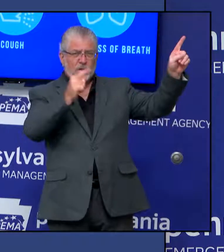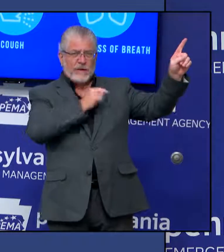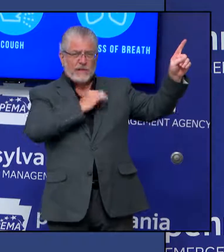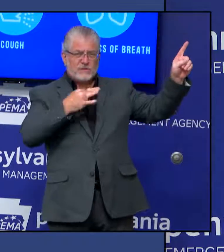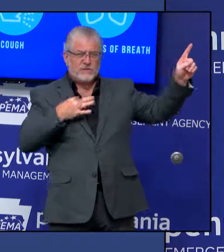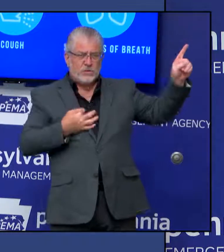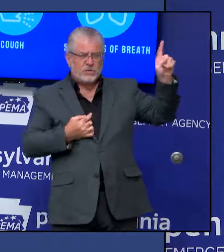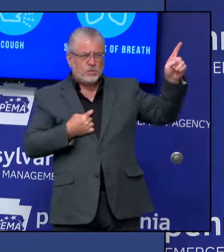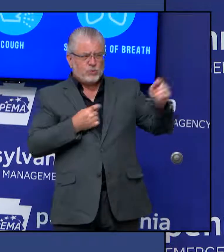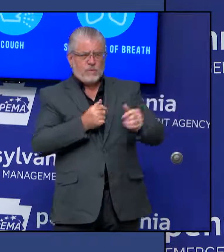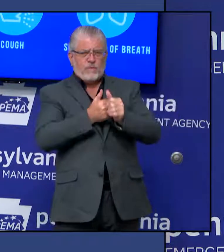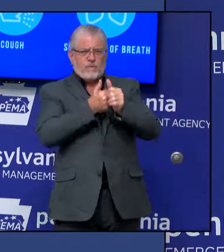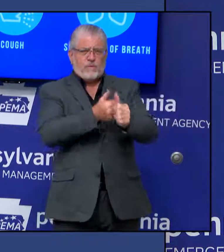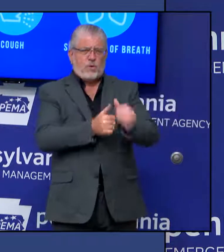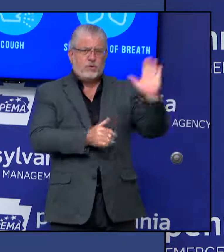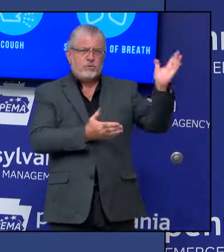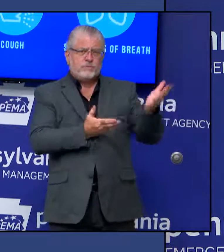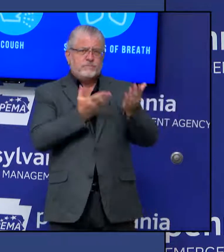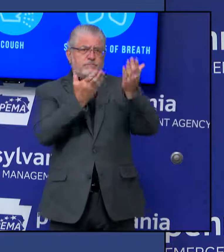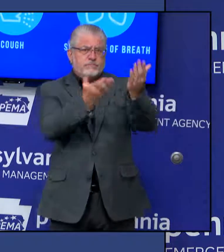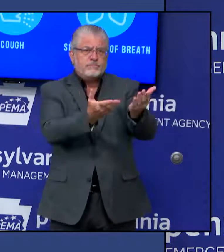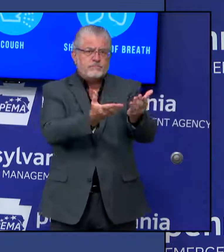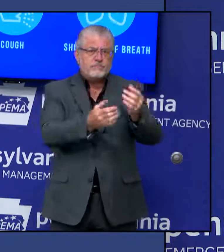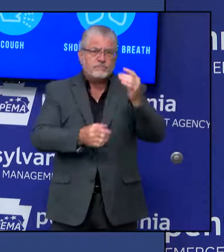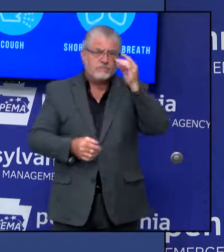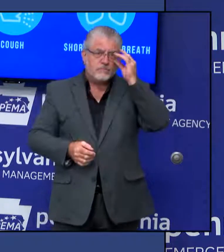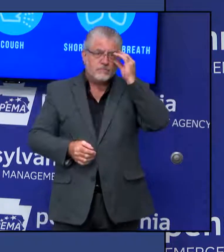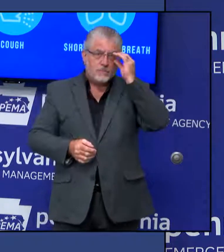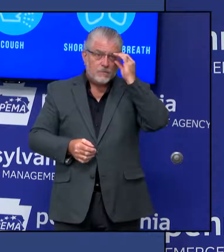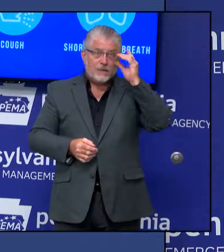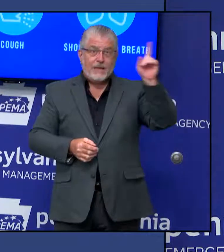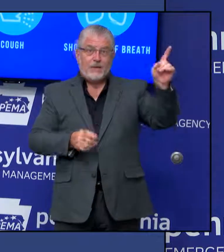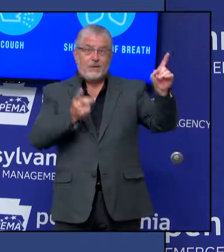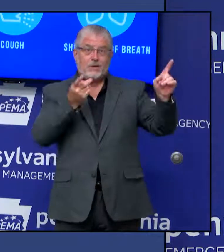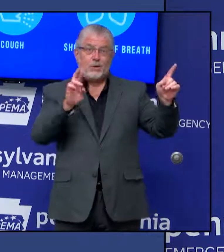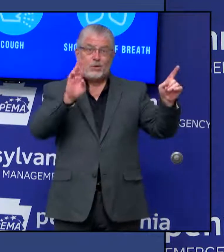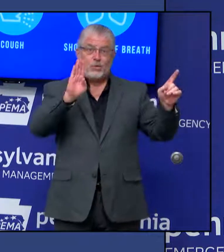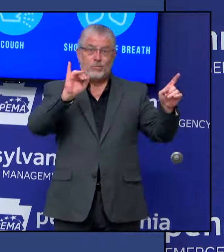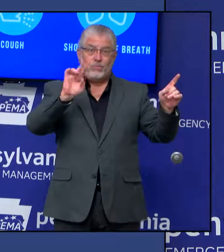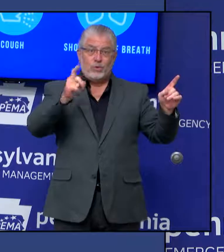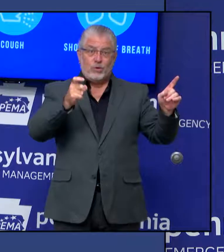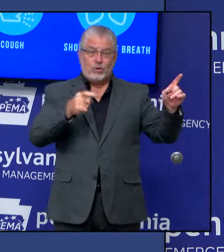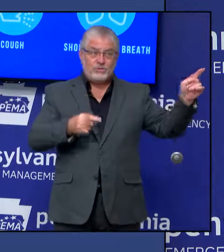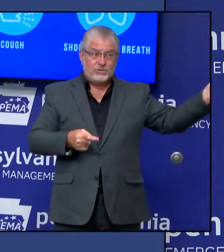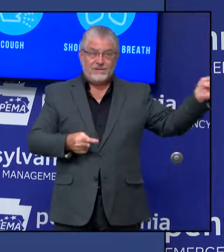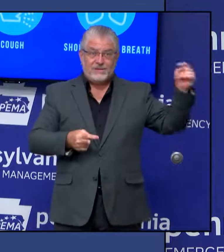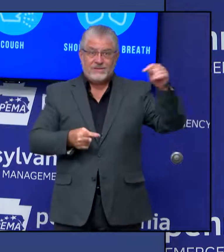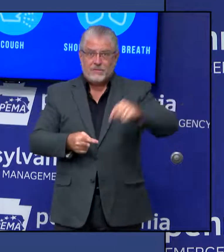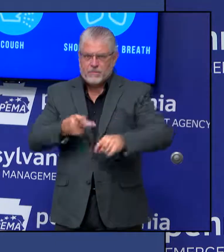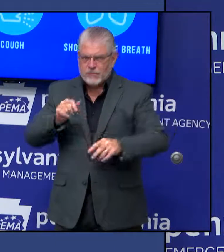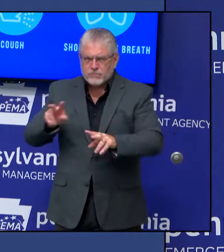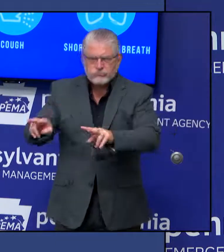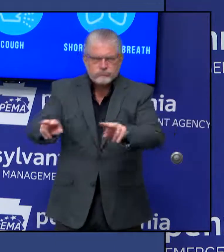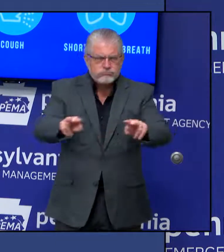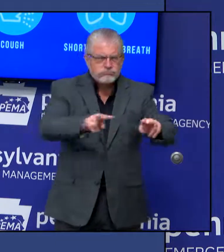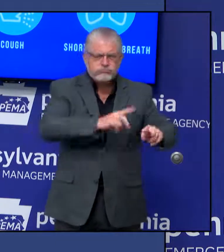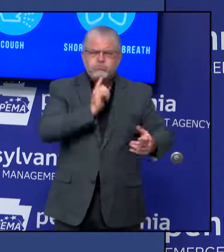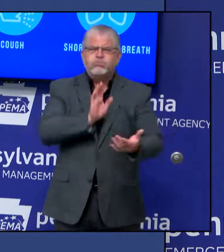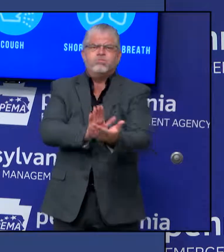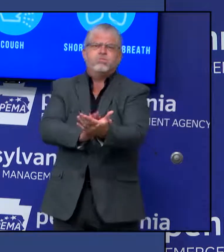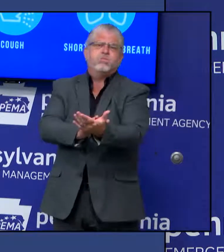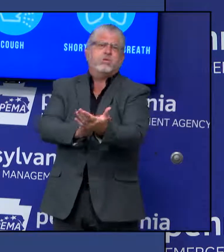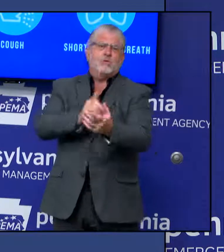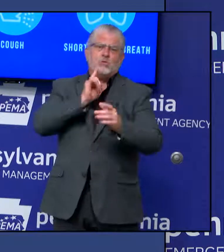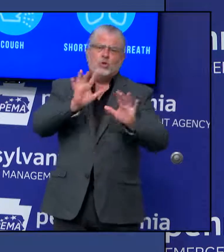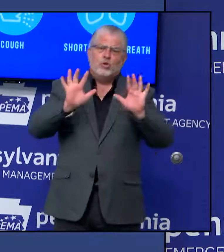week. She had said that we had done a, quote, unquote, remarkable job. And we have been able to bend that curve. So, now we're at the point where we